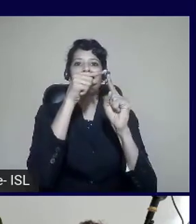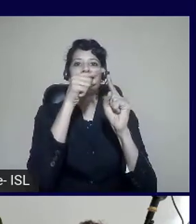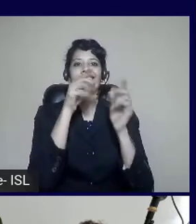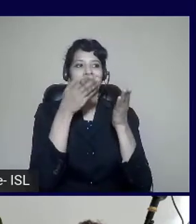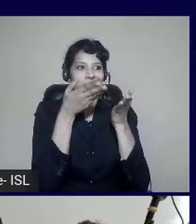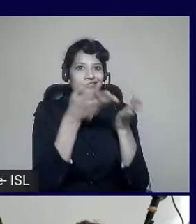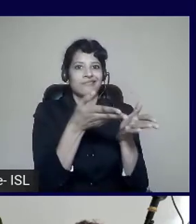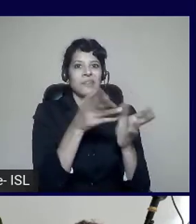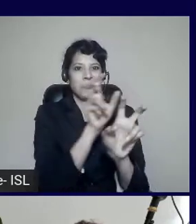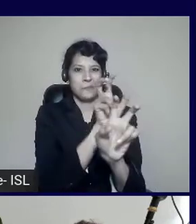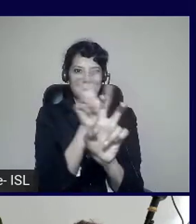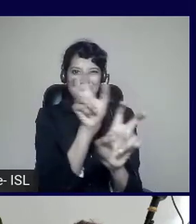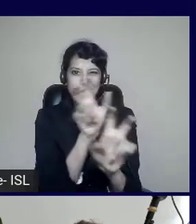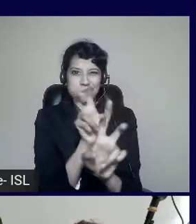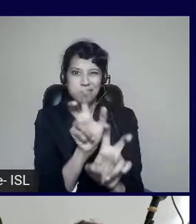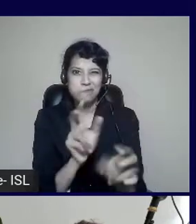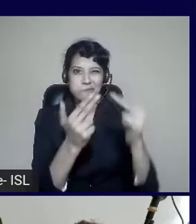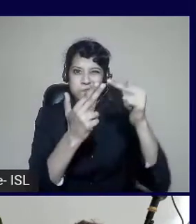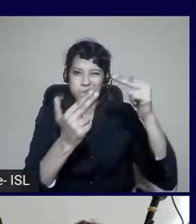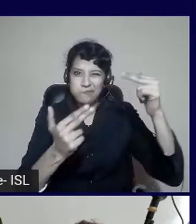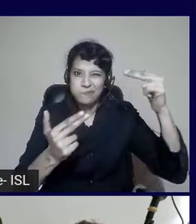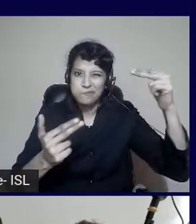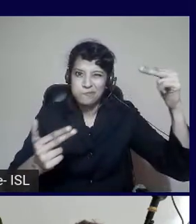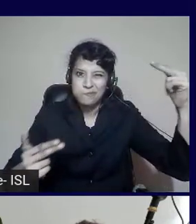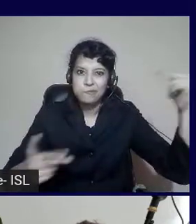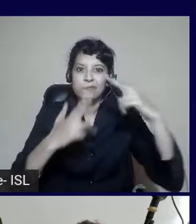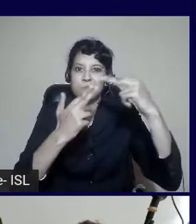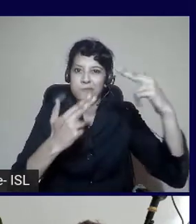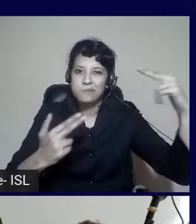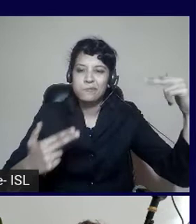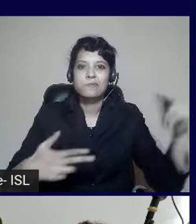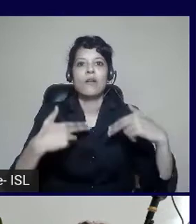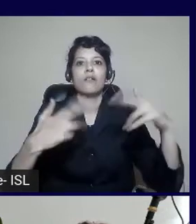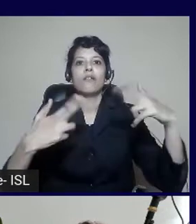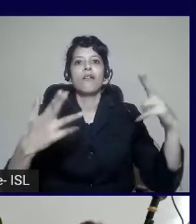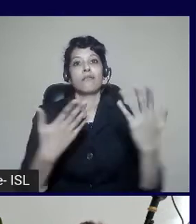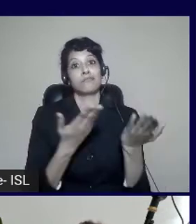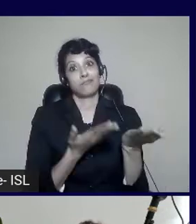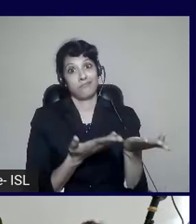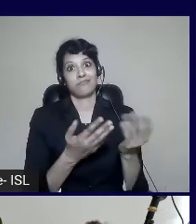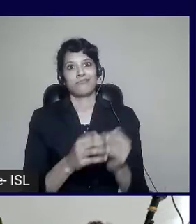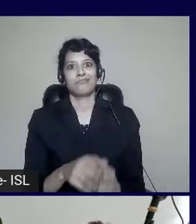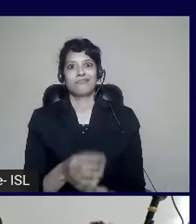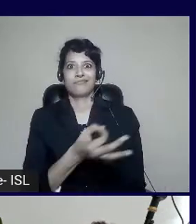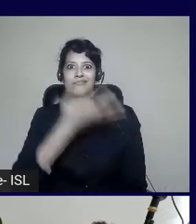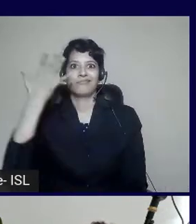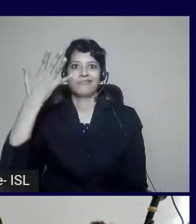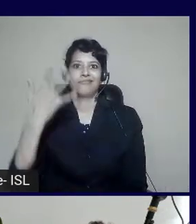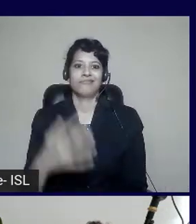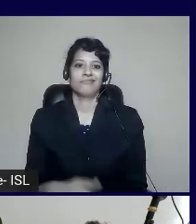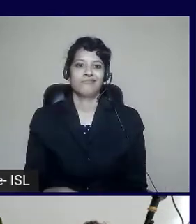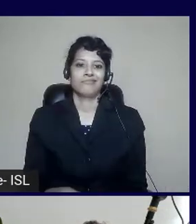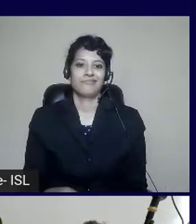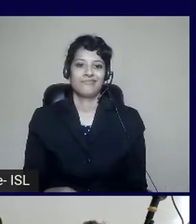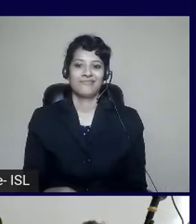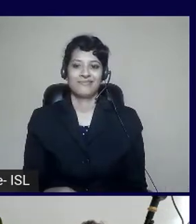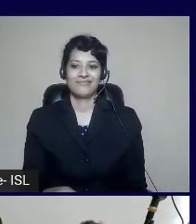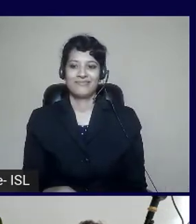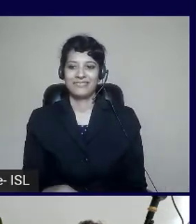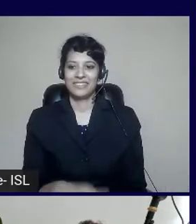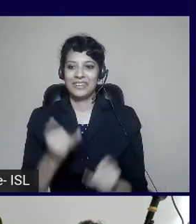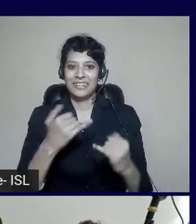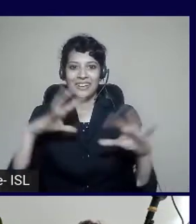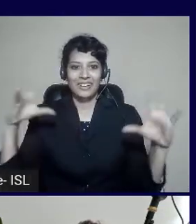documents better than anyone can. So now I've got a demo. I've got plenty of time. I've actually got 29 minutes to do all of these demos.